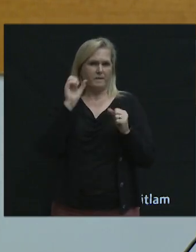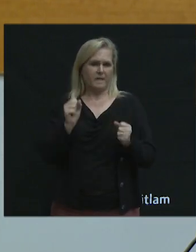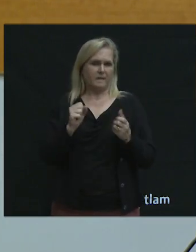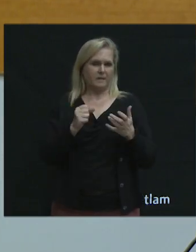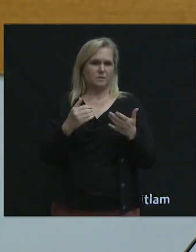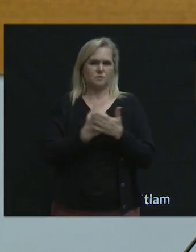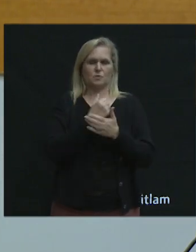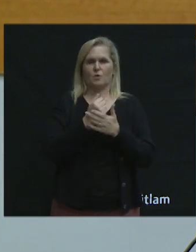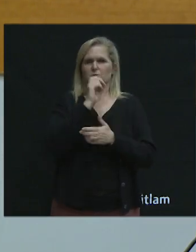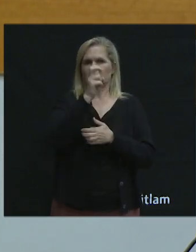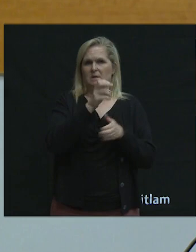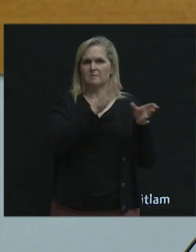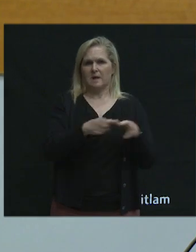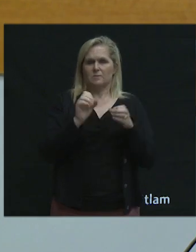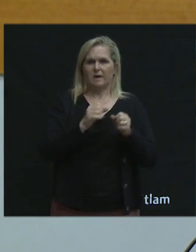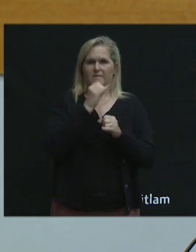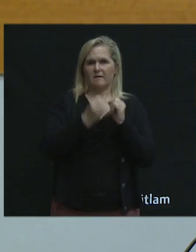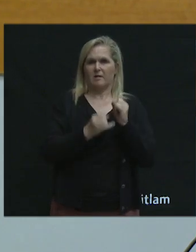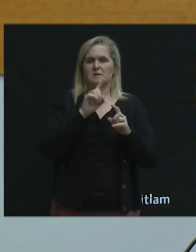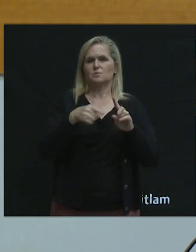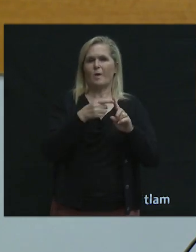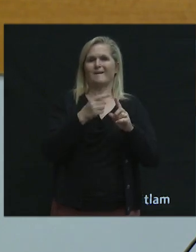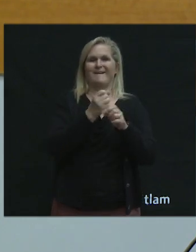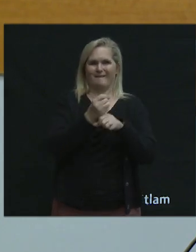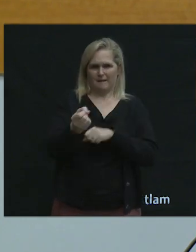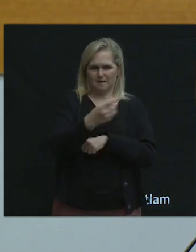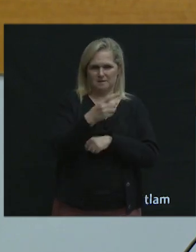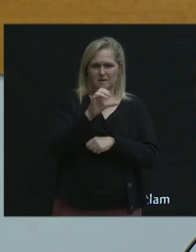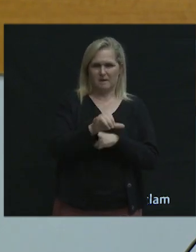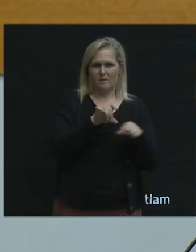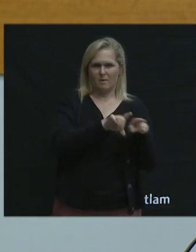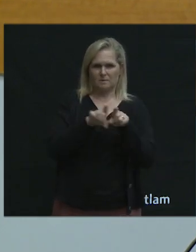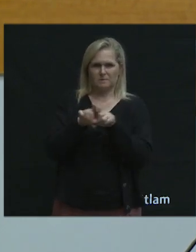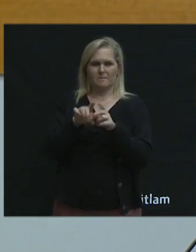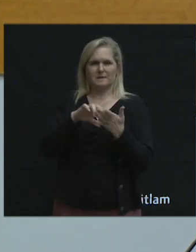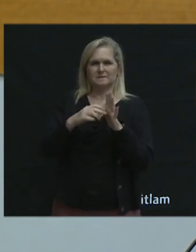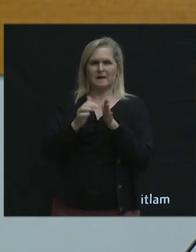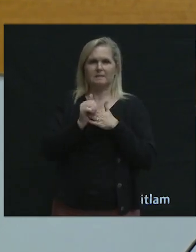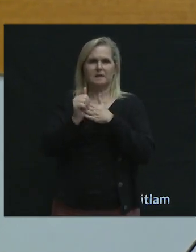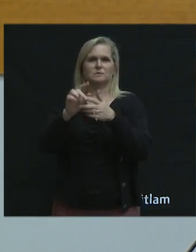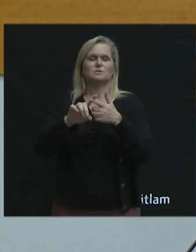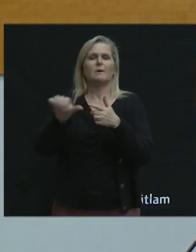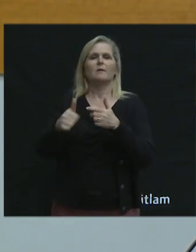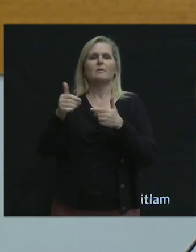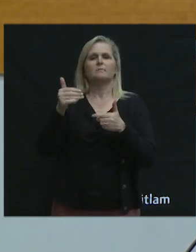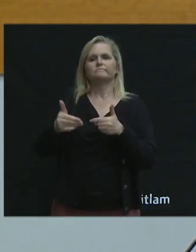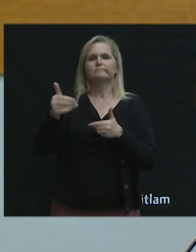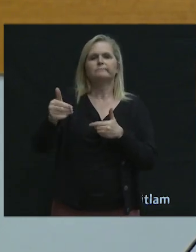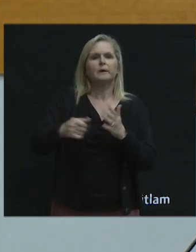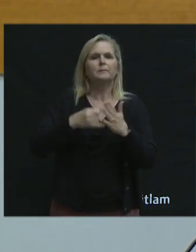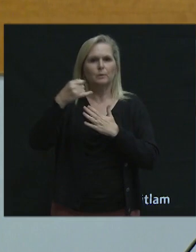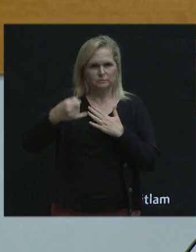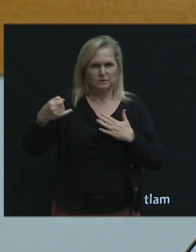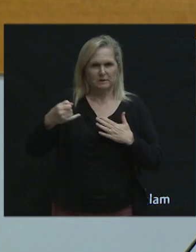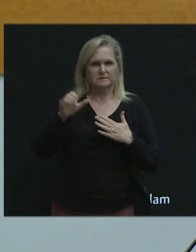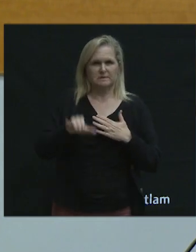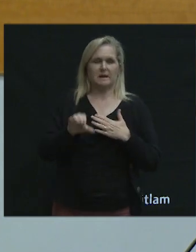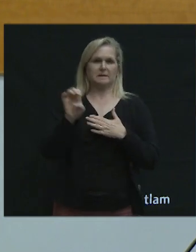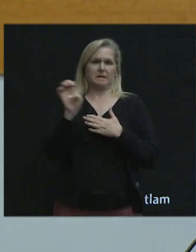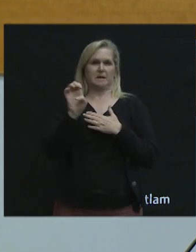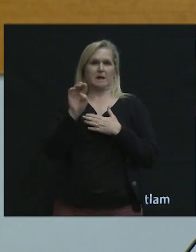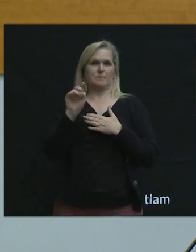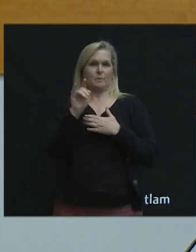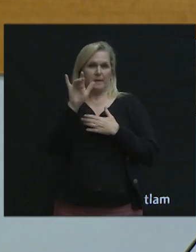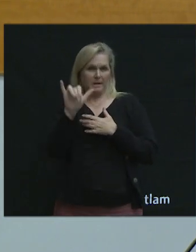transportation plan by middle of next year. And this will also integrate to, uh, other ongoing projects, uh, the, uh, e-mobility